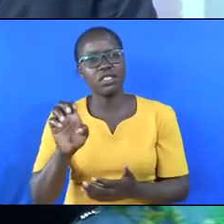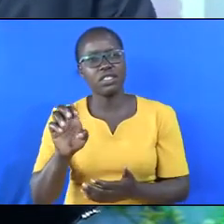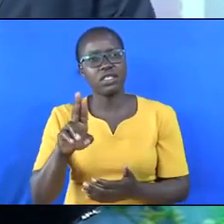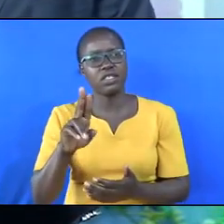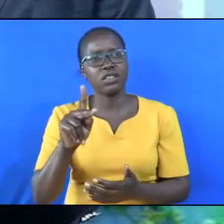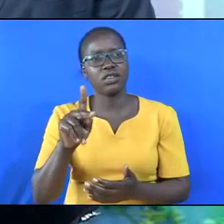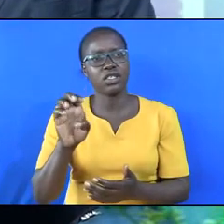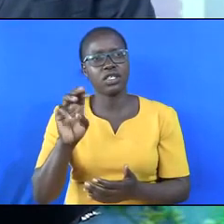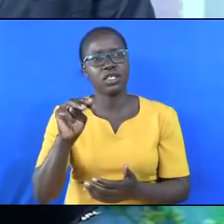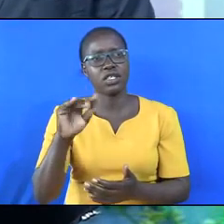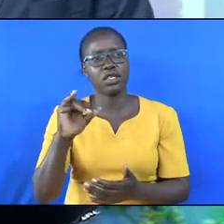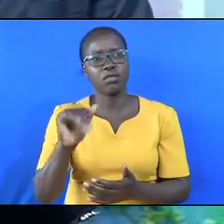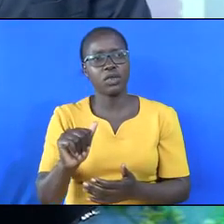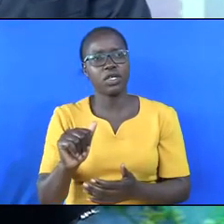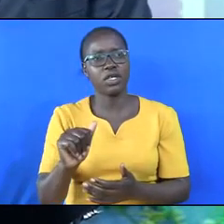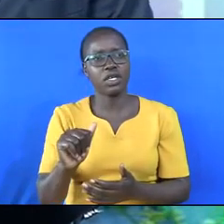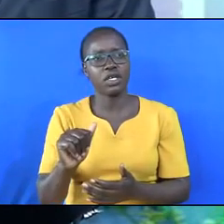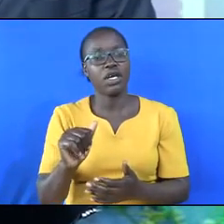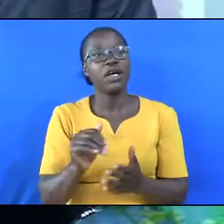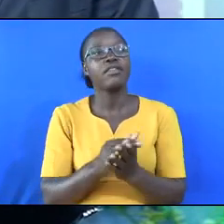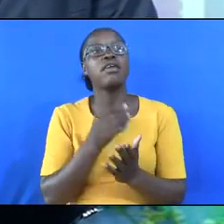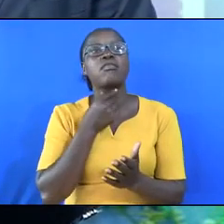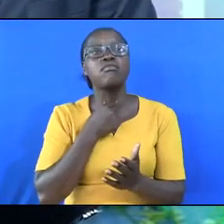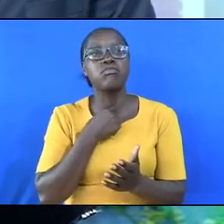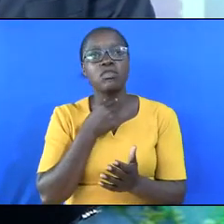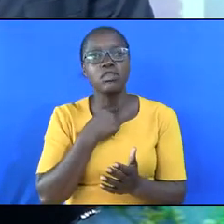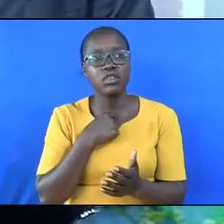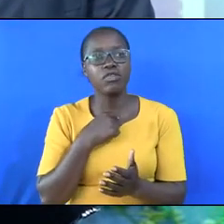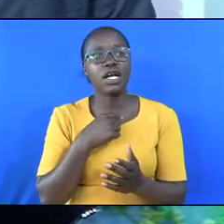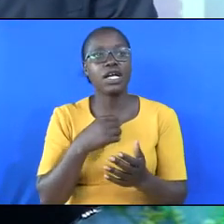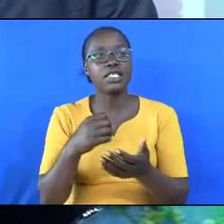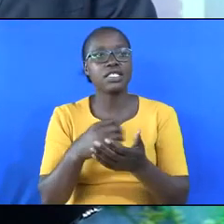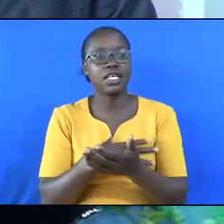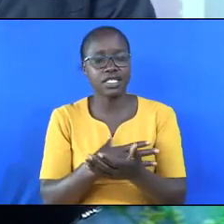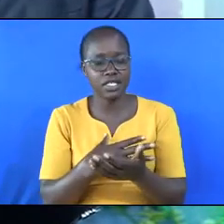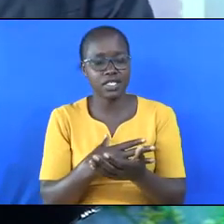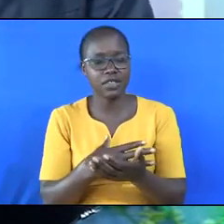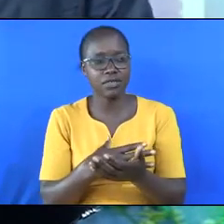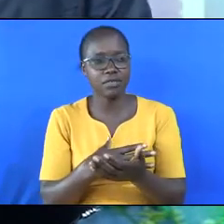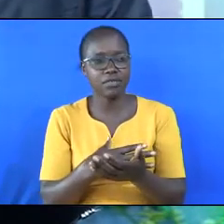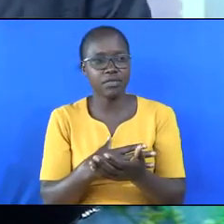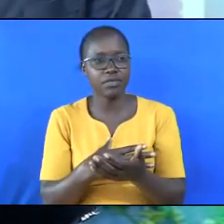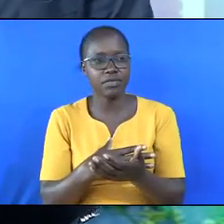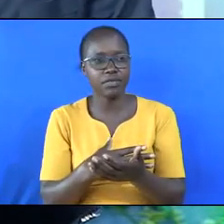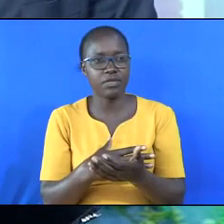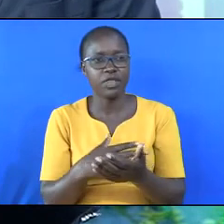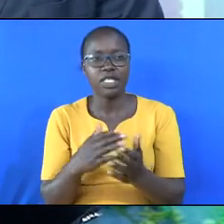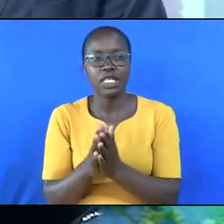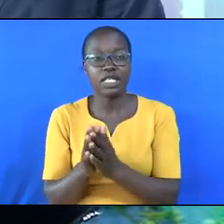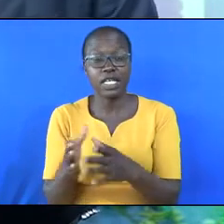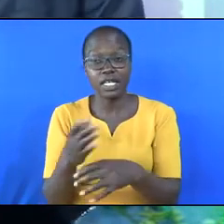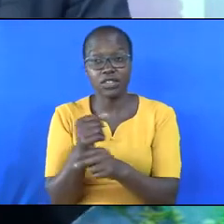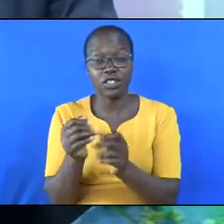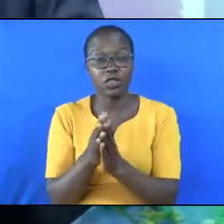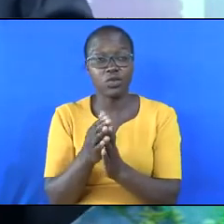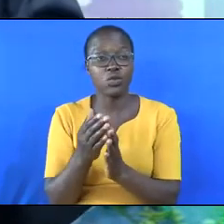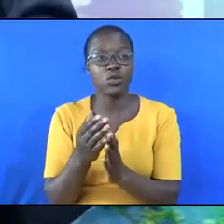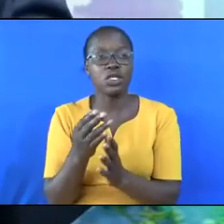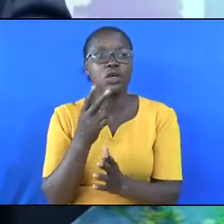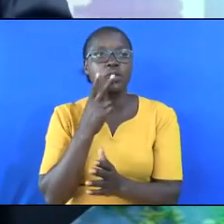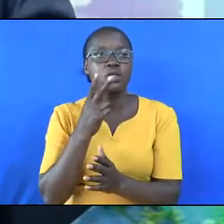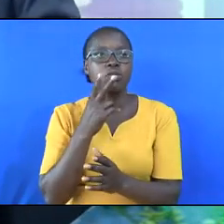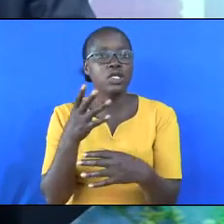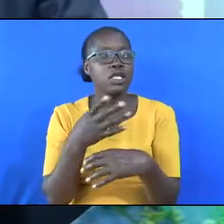Cancer of esophagus and nasopharynx and cancer of the lungs are associated with smoking. The